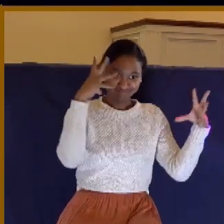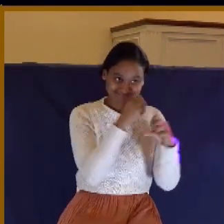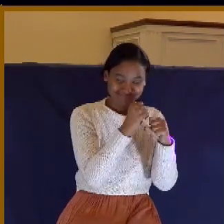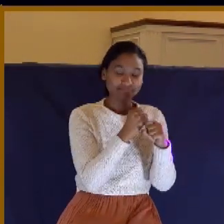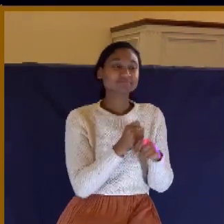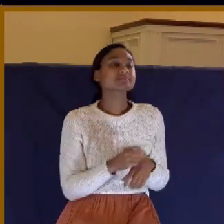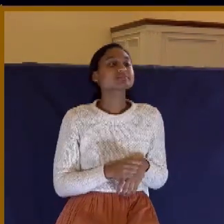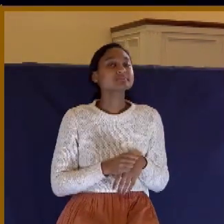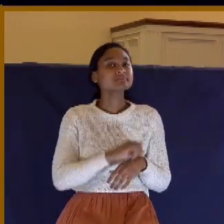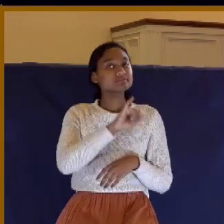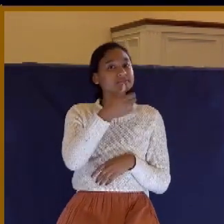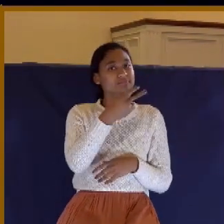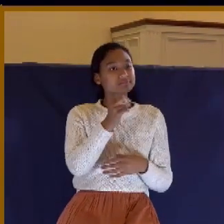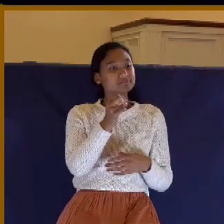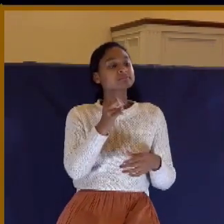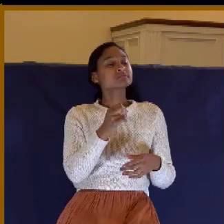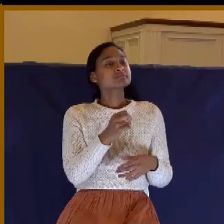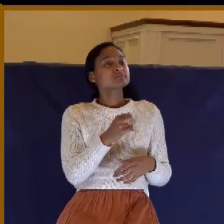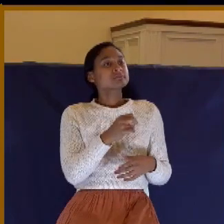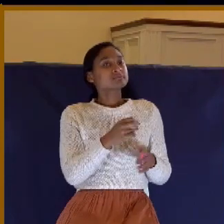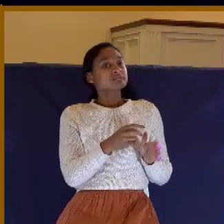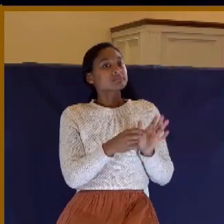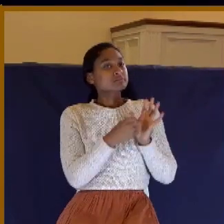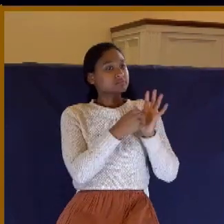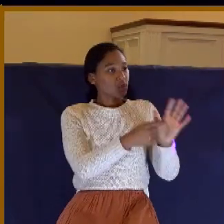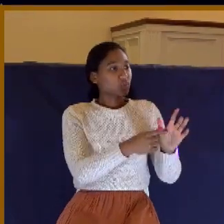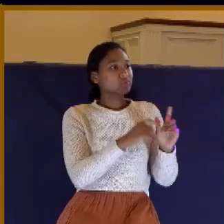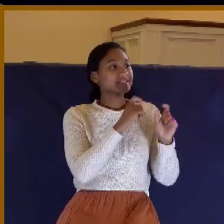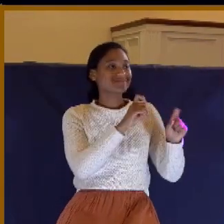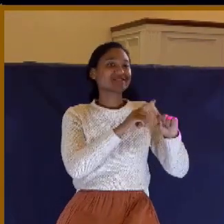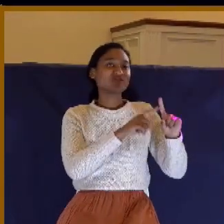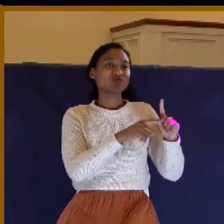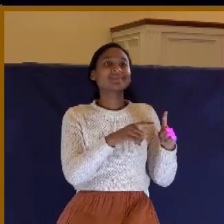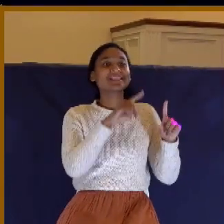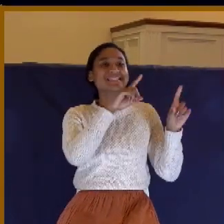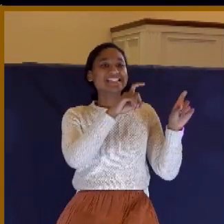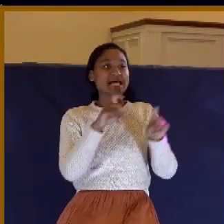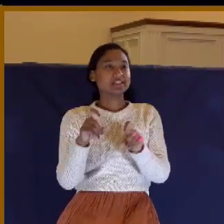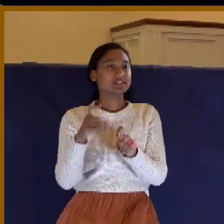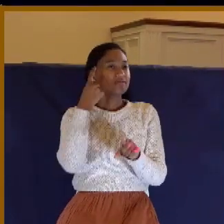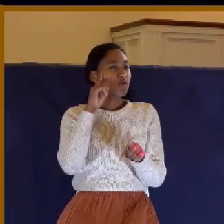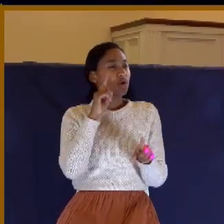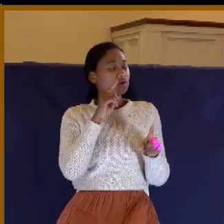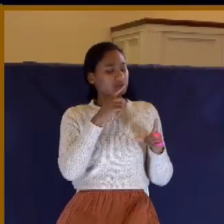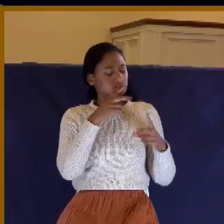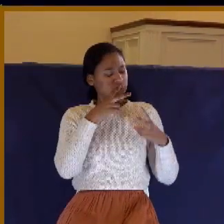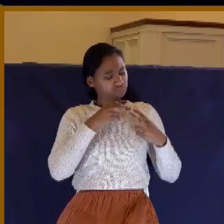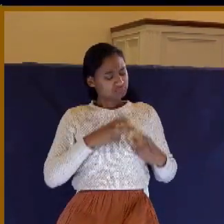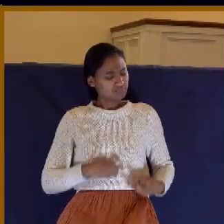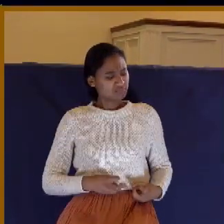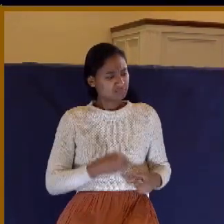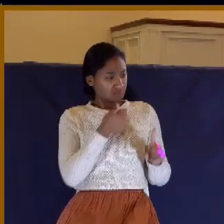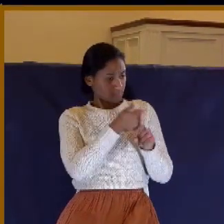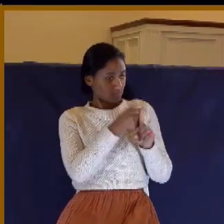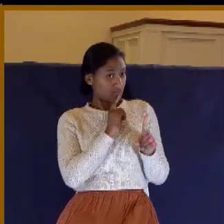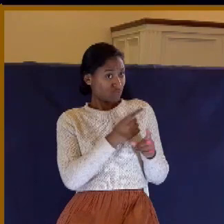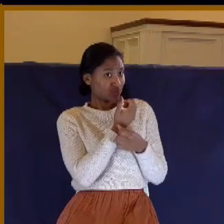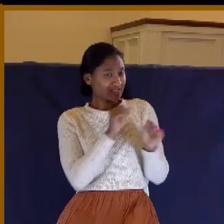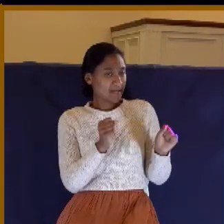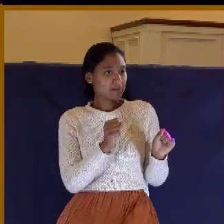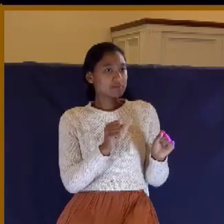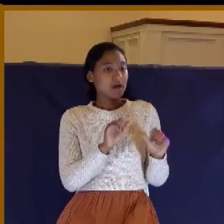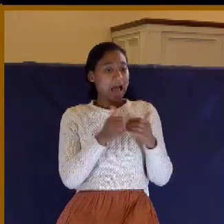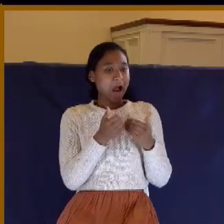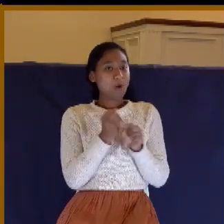And just, he gives some tests of true, genuine salvation, real assurance